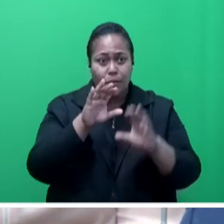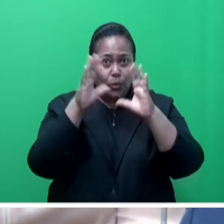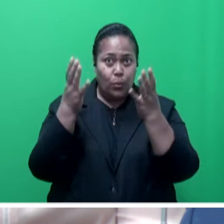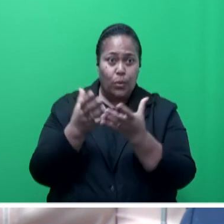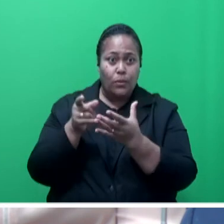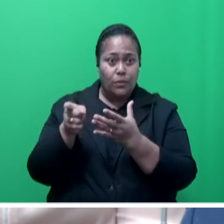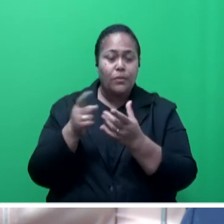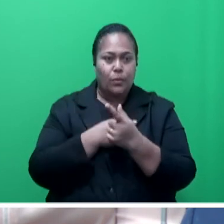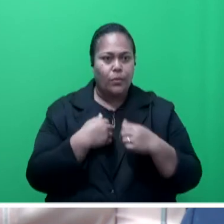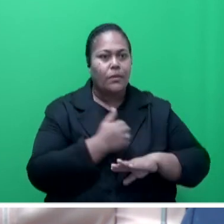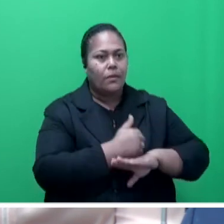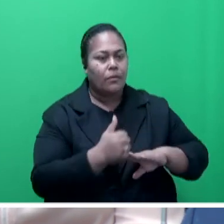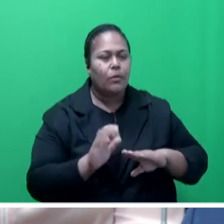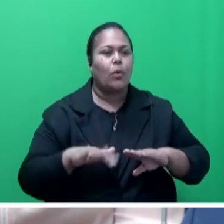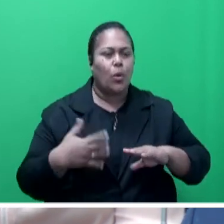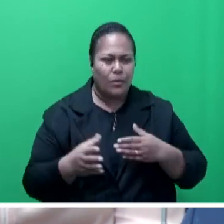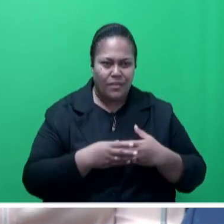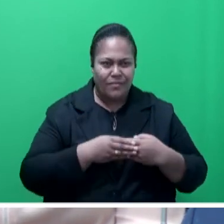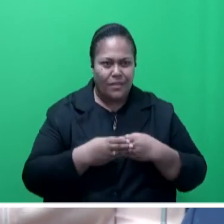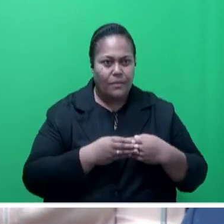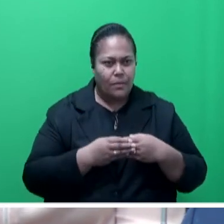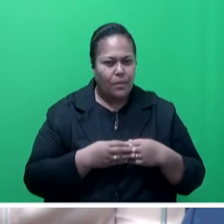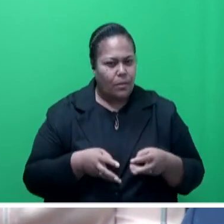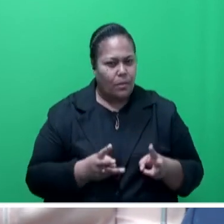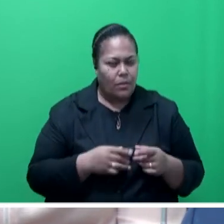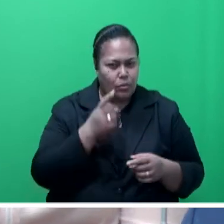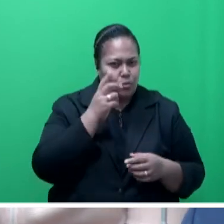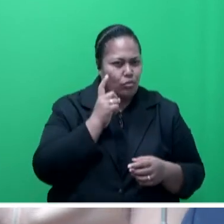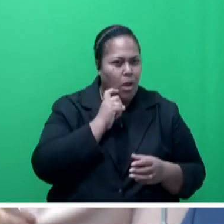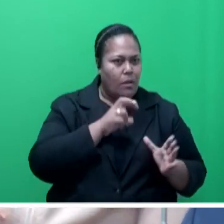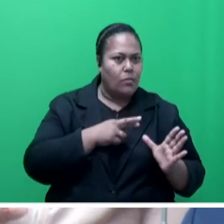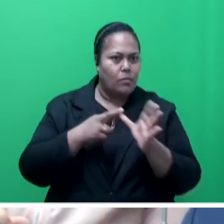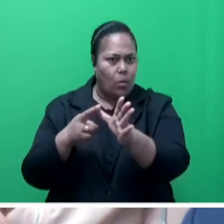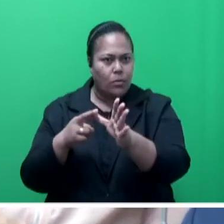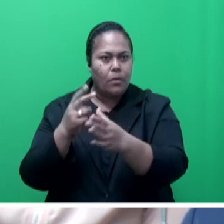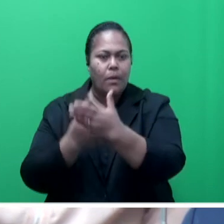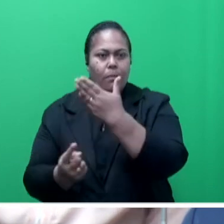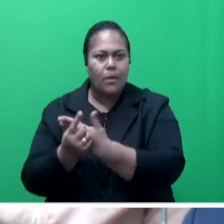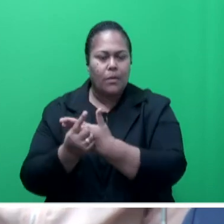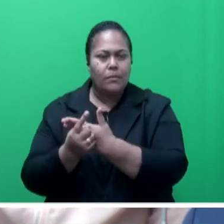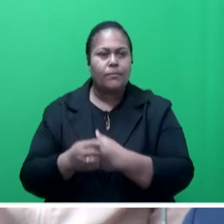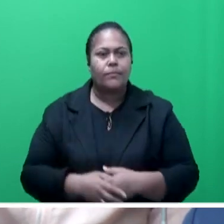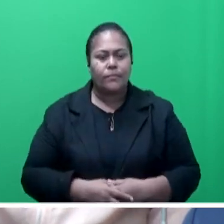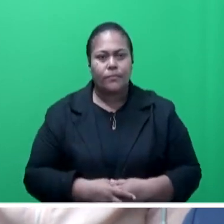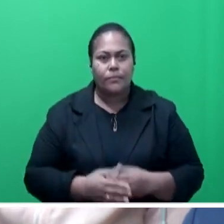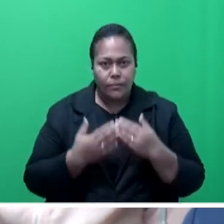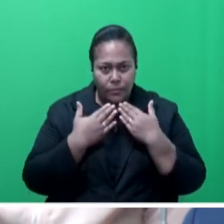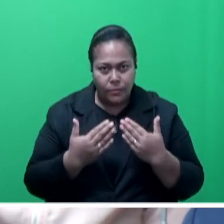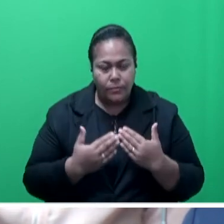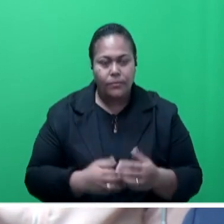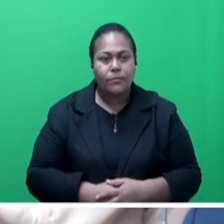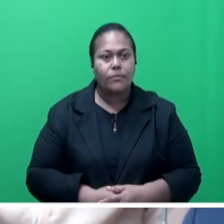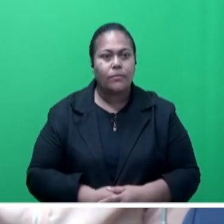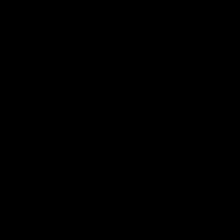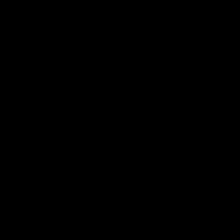will, as a government, always maintain that flexible position to be able to respond to any of the inflationary matters should they get out of hand. Thank you, sir. Mr. Speaker,